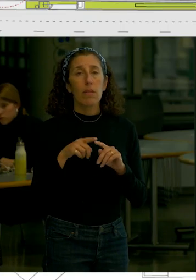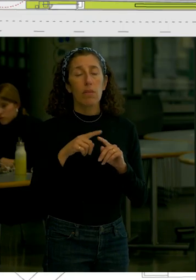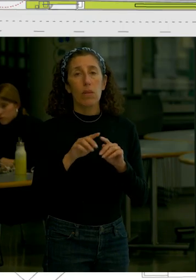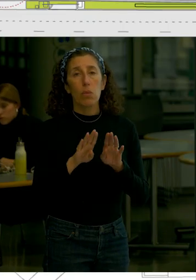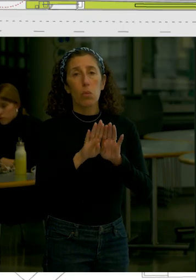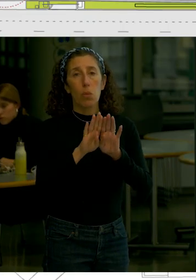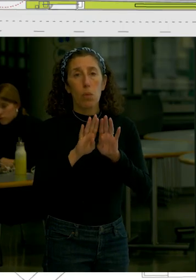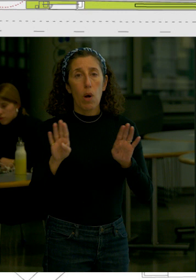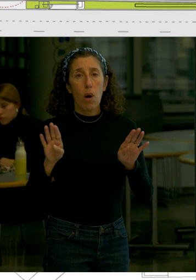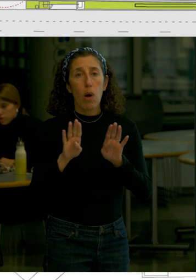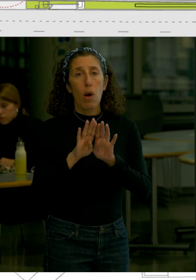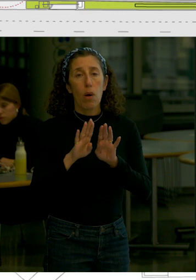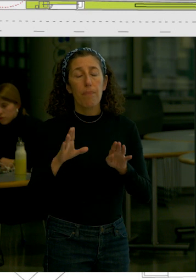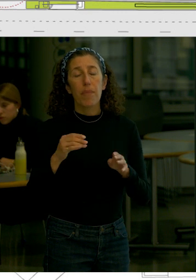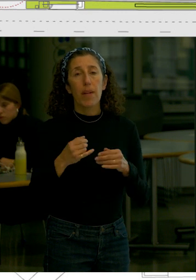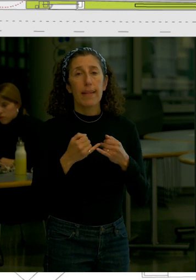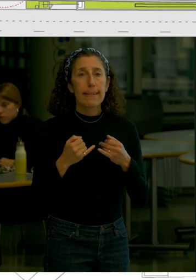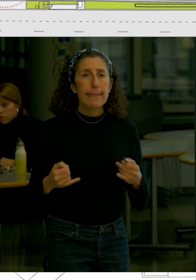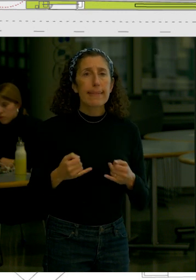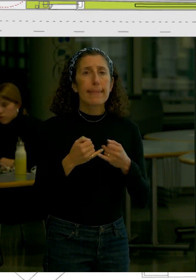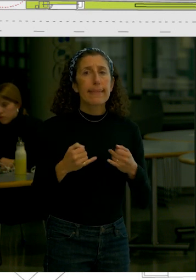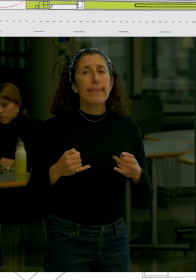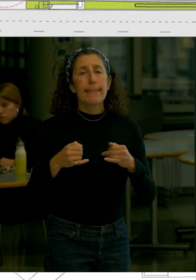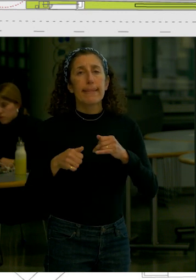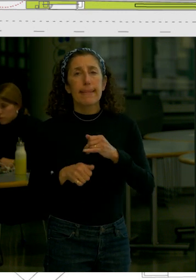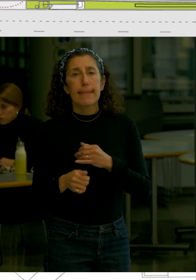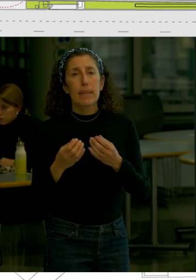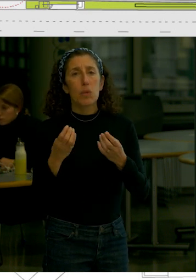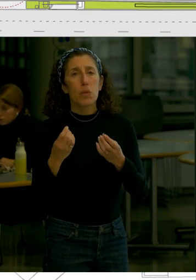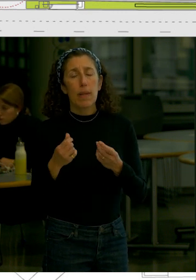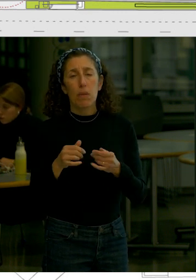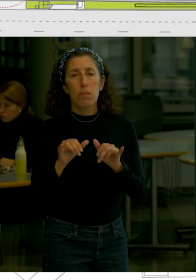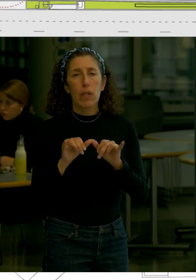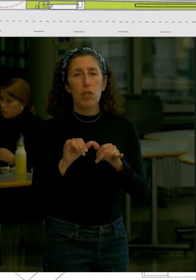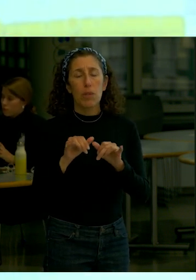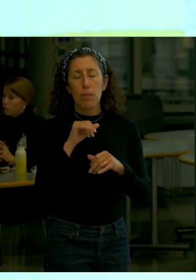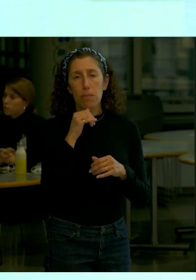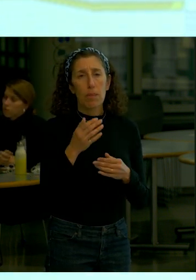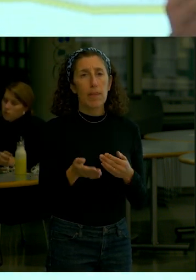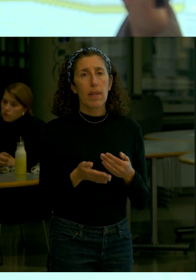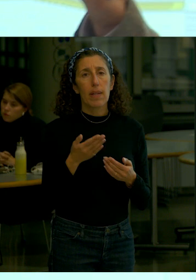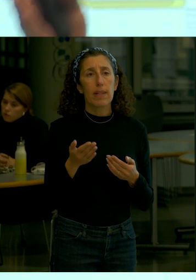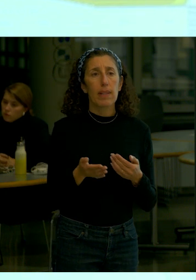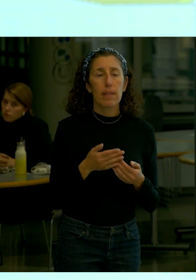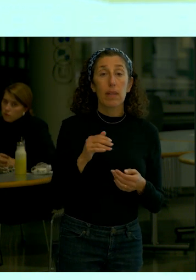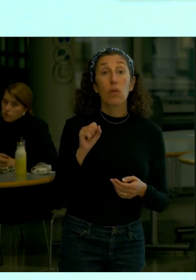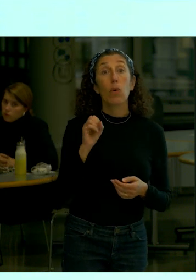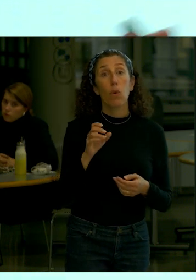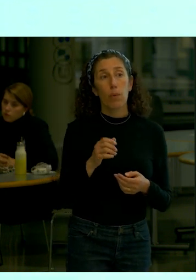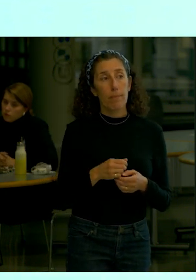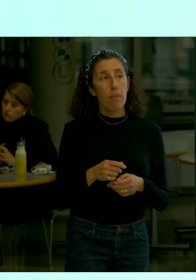utility work there that particular area of the project just has a lot of engineering difficulty that we are working through and we coordinating with utility